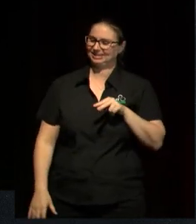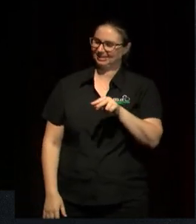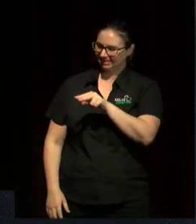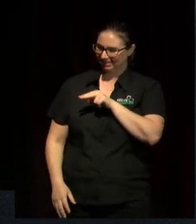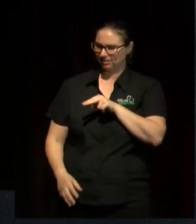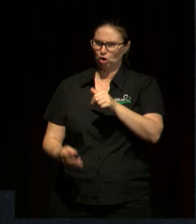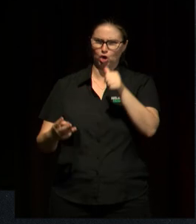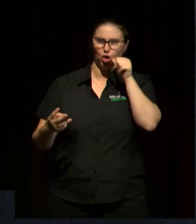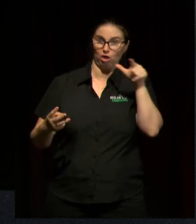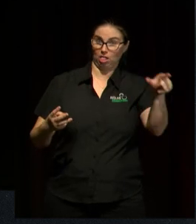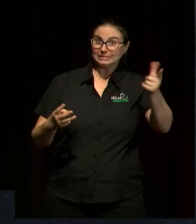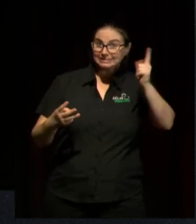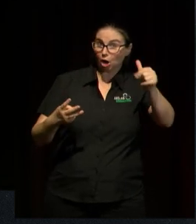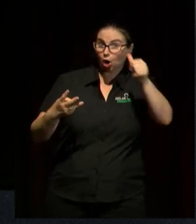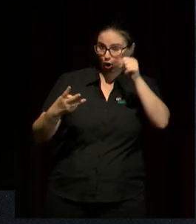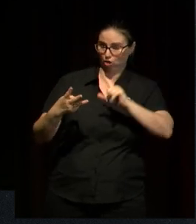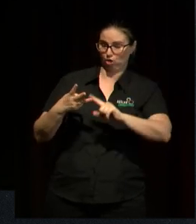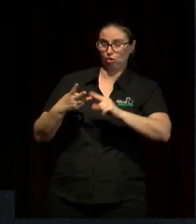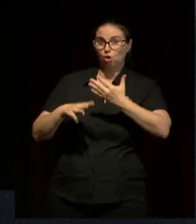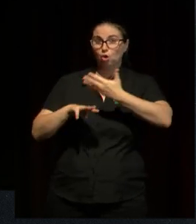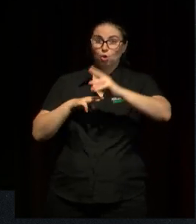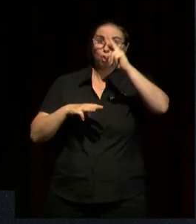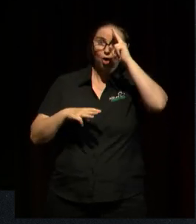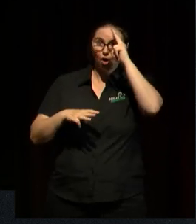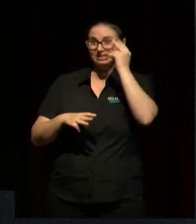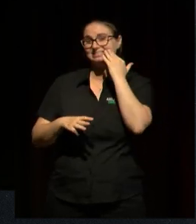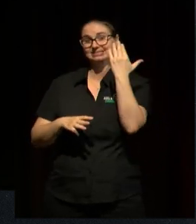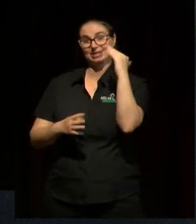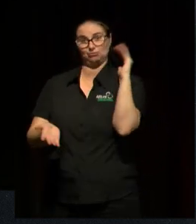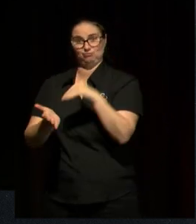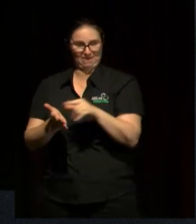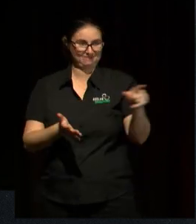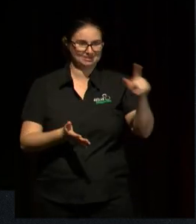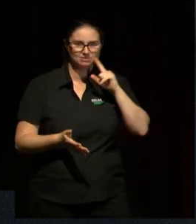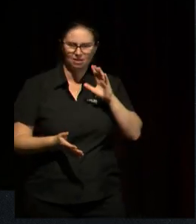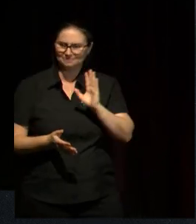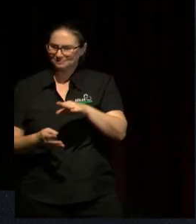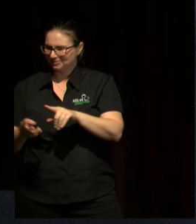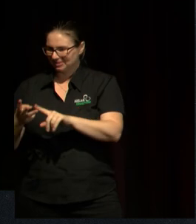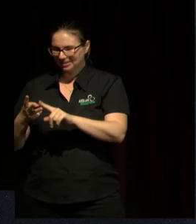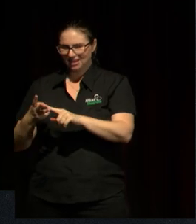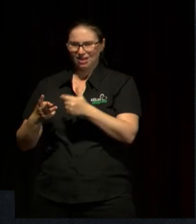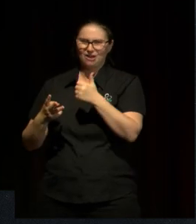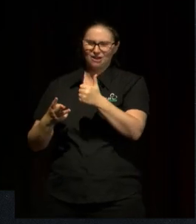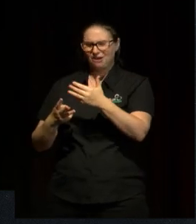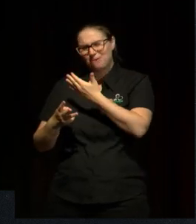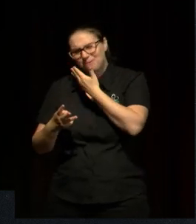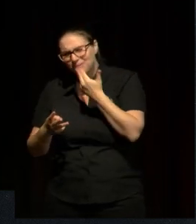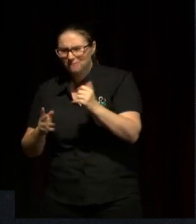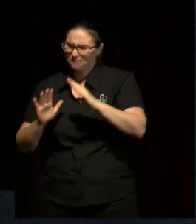girl has recently arrived. Well, isn't that wonderful? And she turns to James, because now you've got a friend.